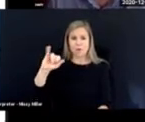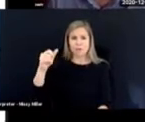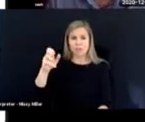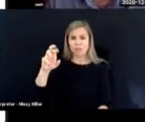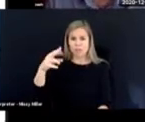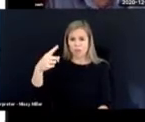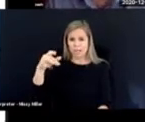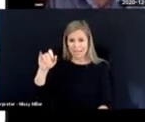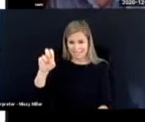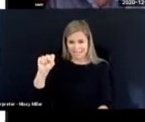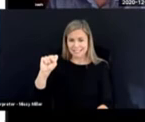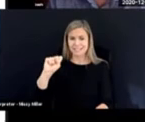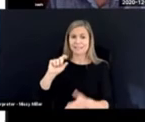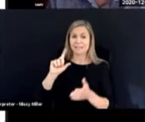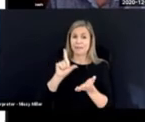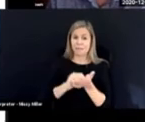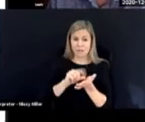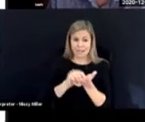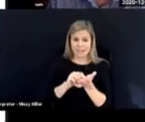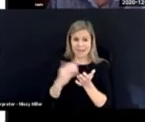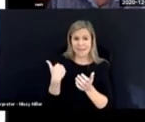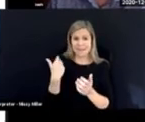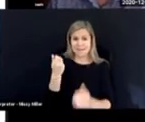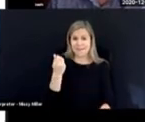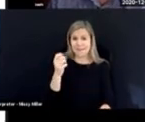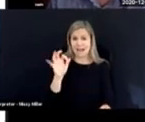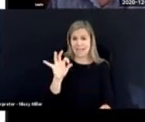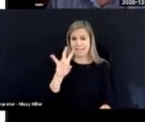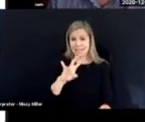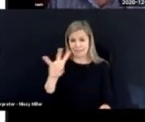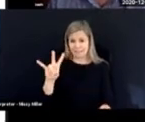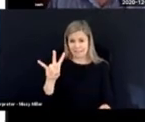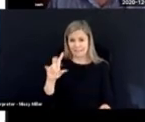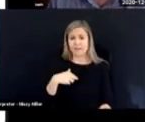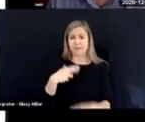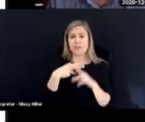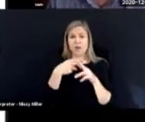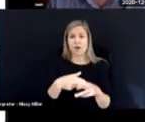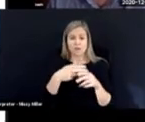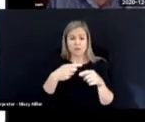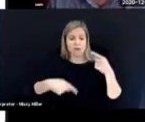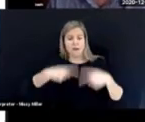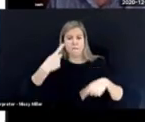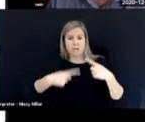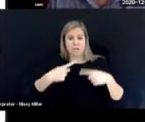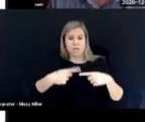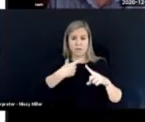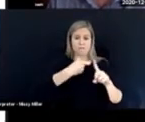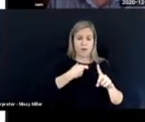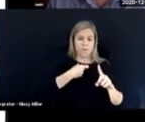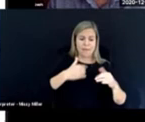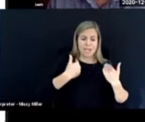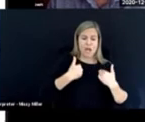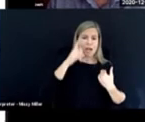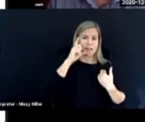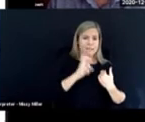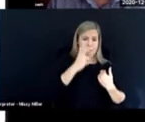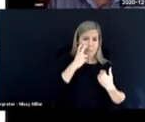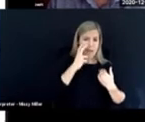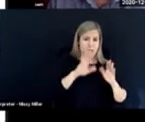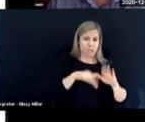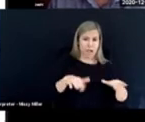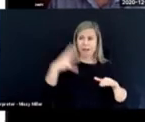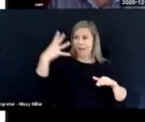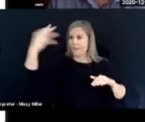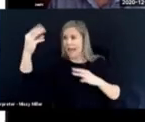published actually in 1977, called Confrontation Between the Young Deafblind Child and the